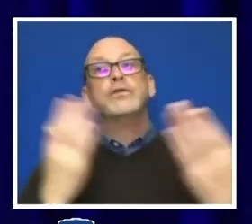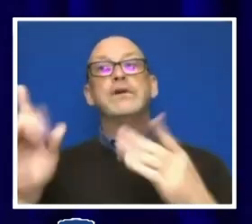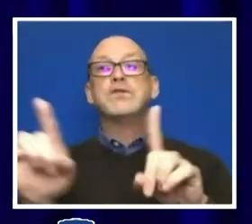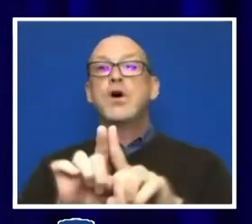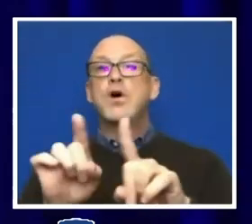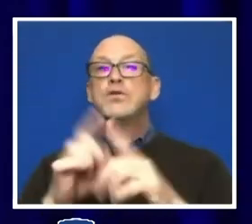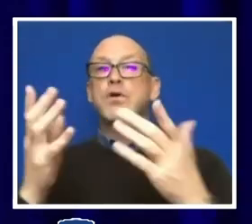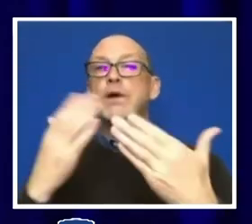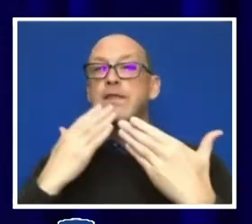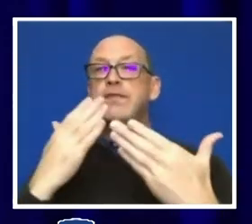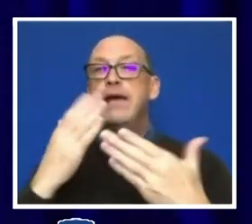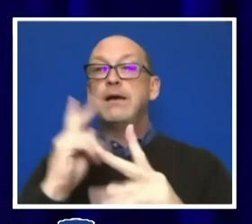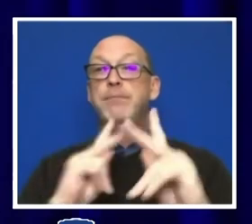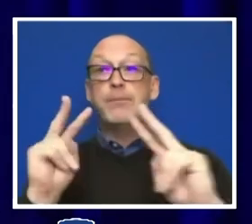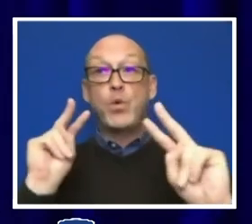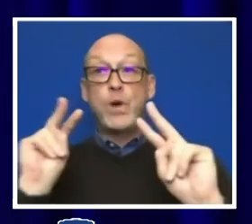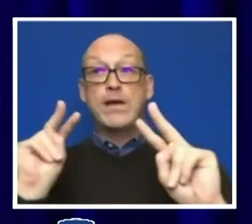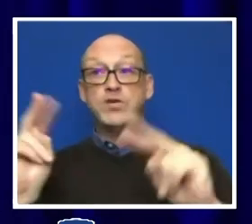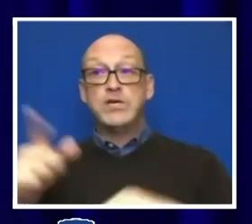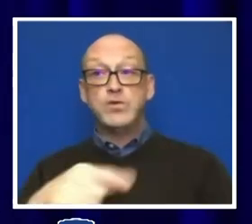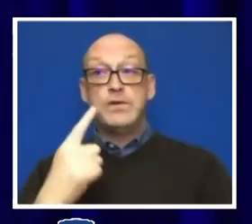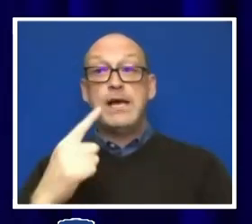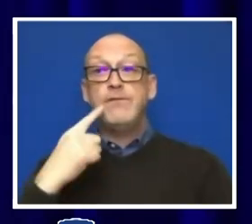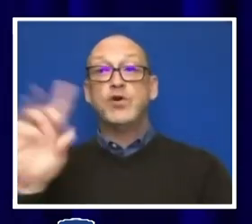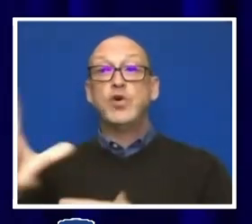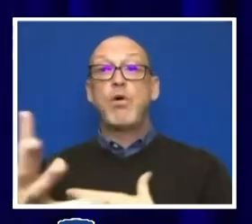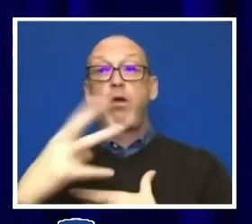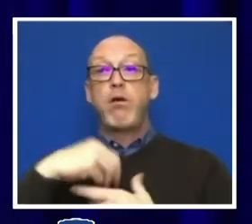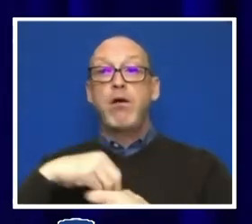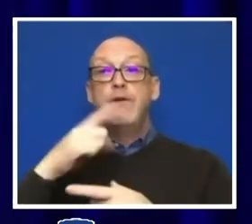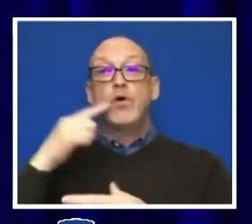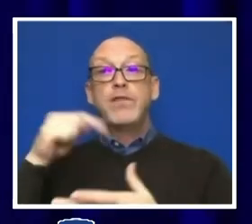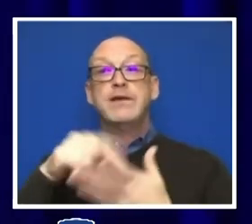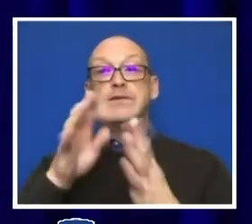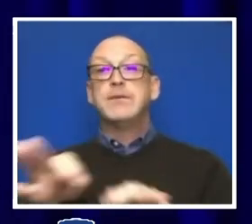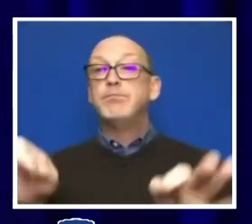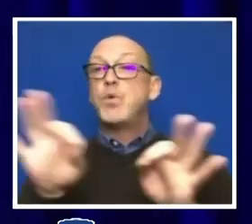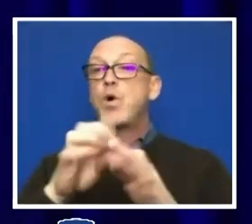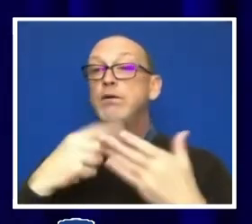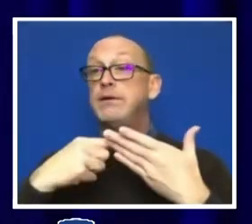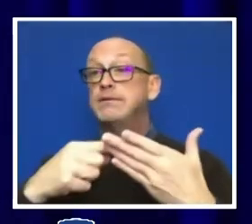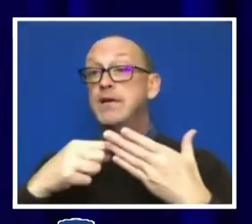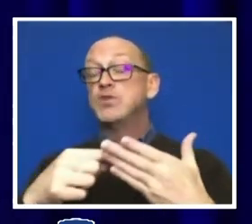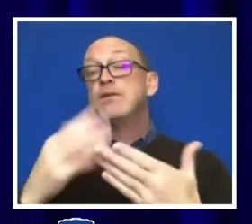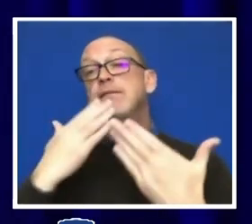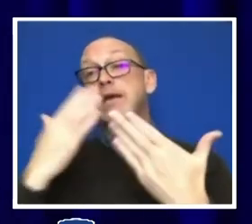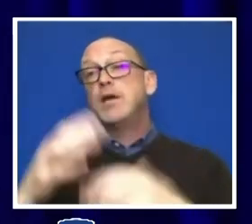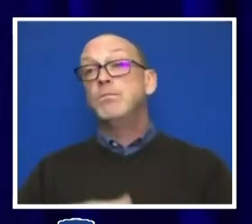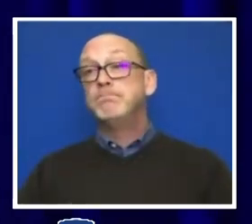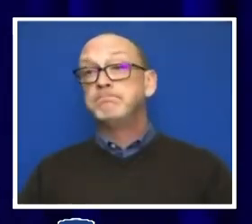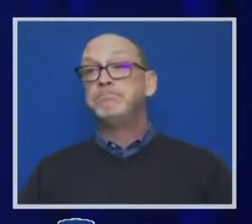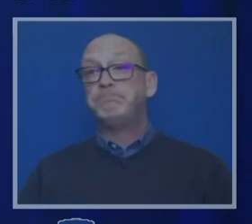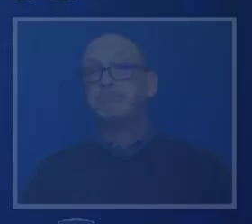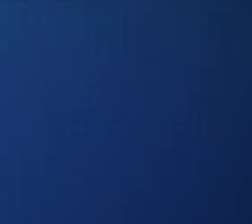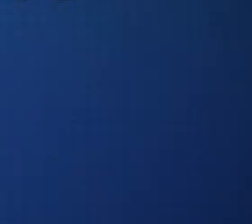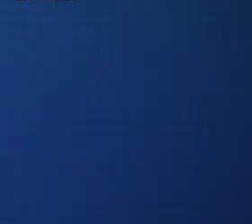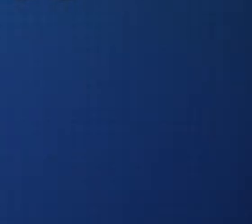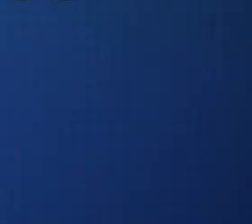those who are watching for your engagement in this important discussion. Thank you. Thank